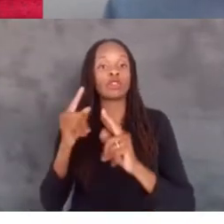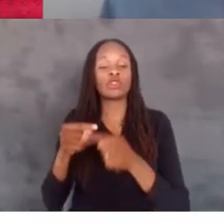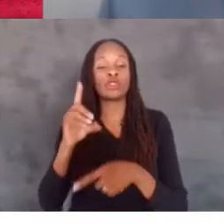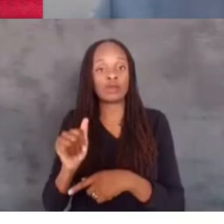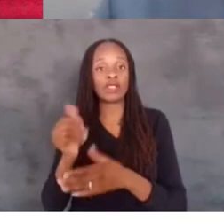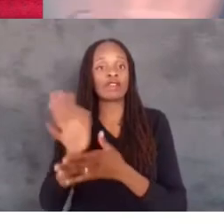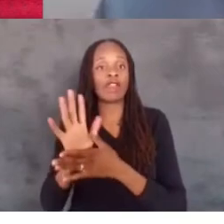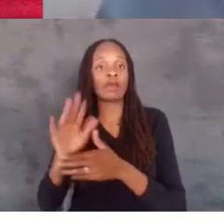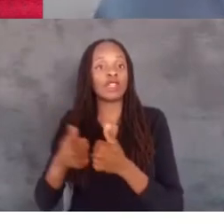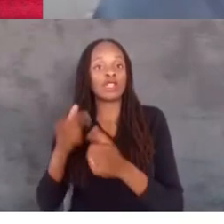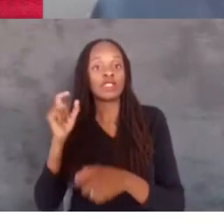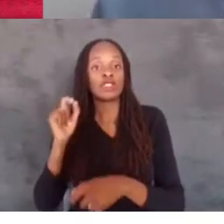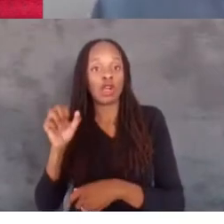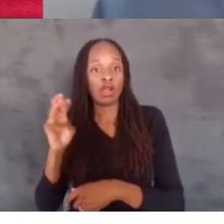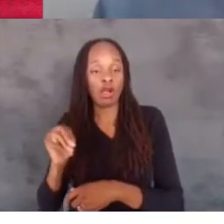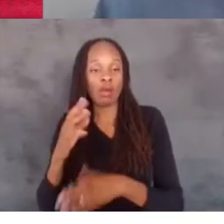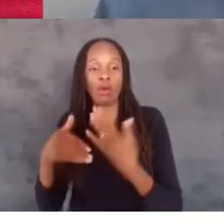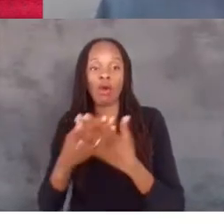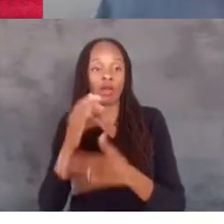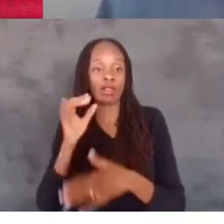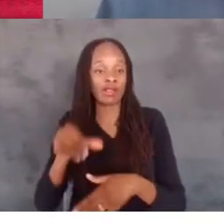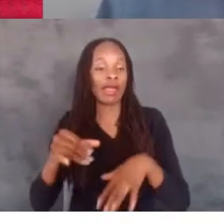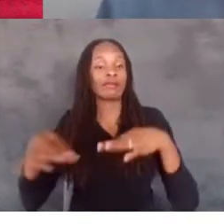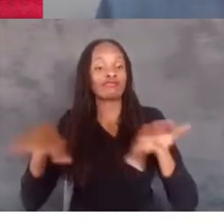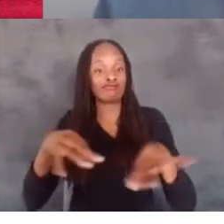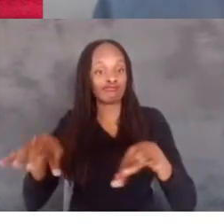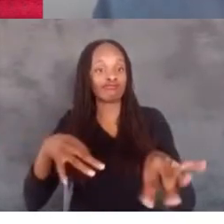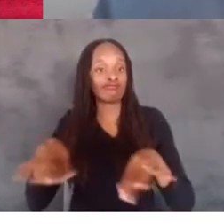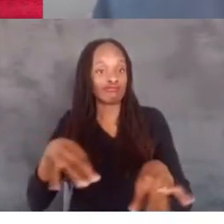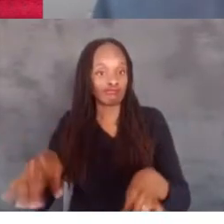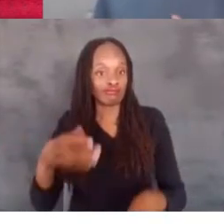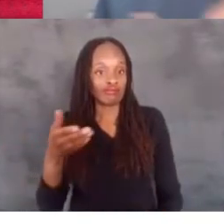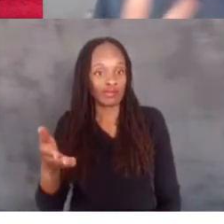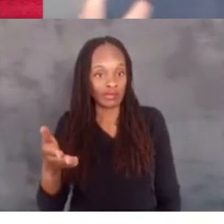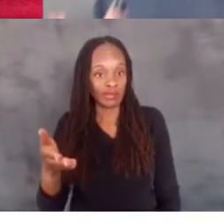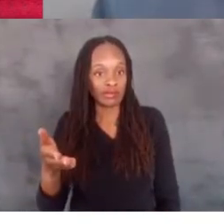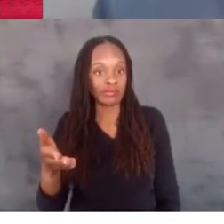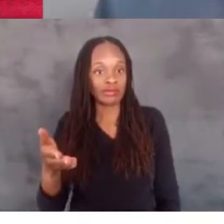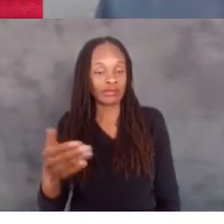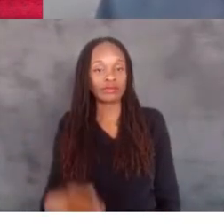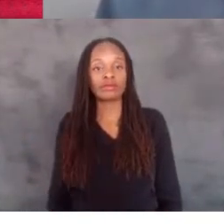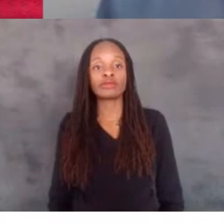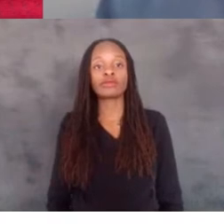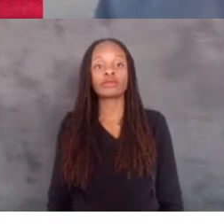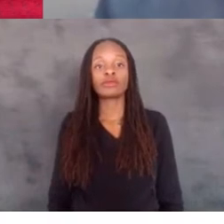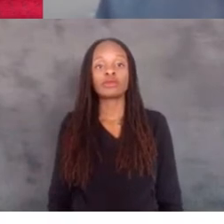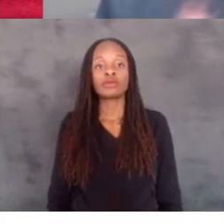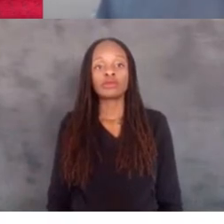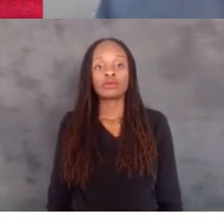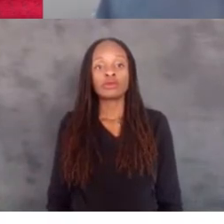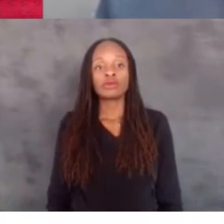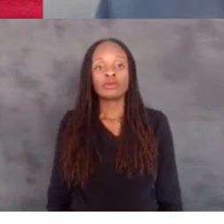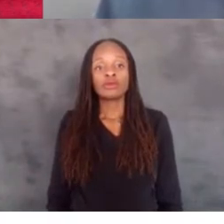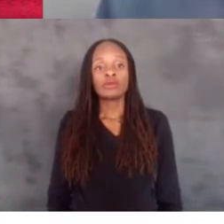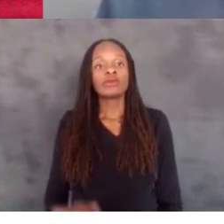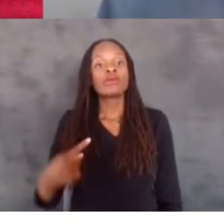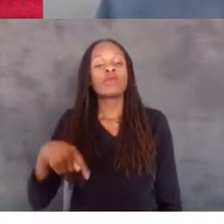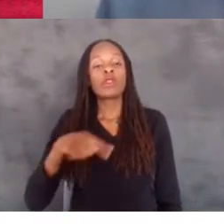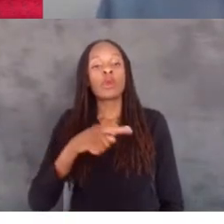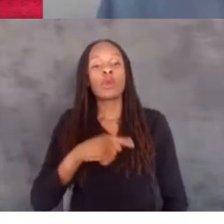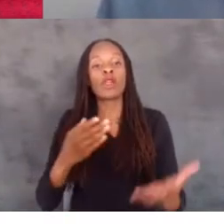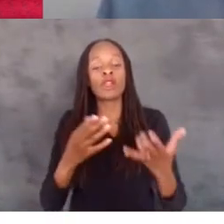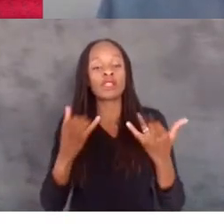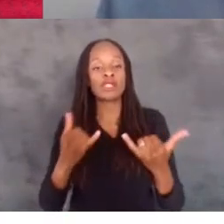.com. All of that is laid out there. But, you know, we're here today at, you know, really